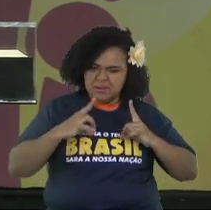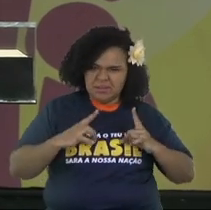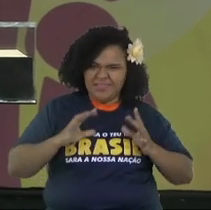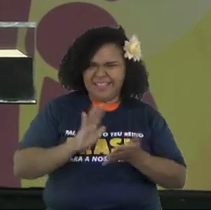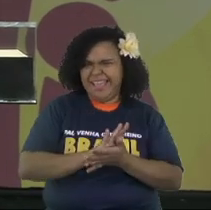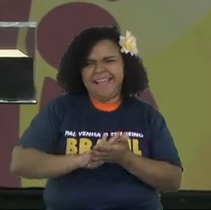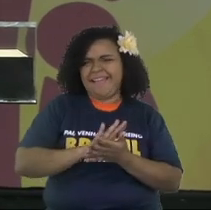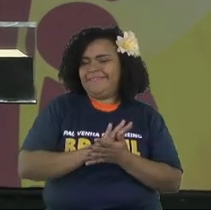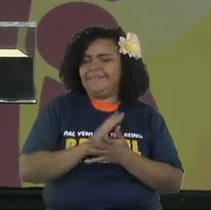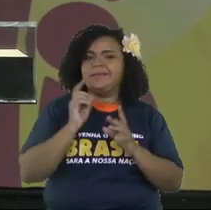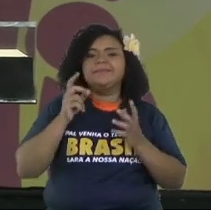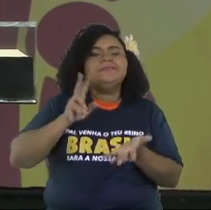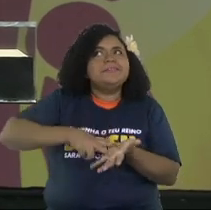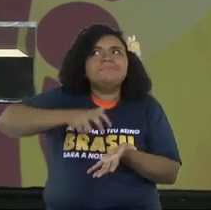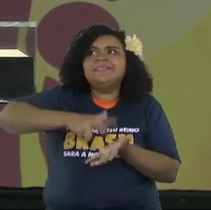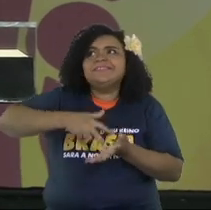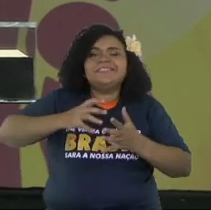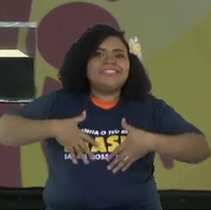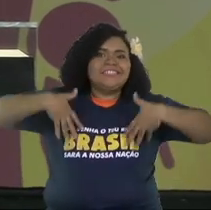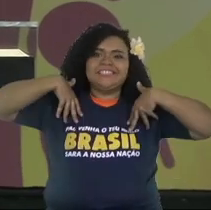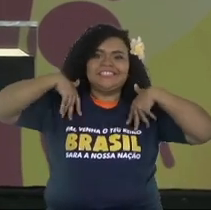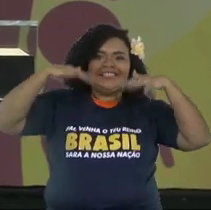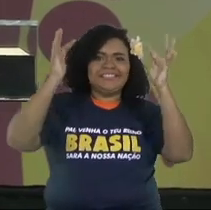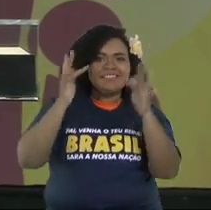And she's